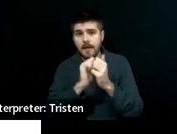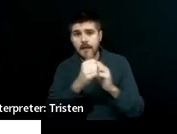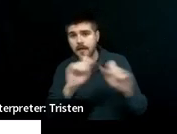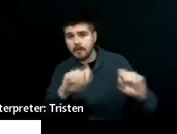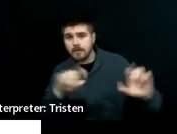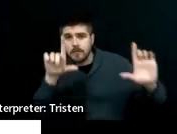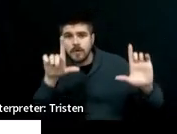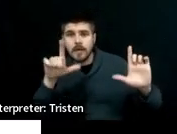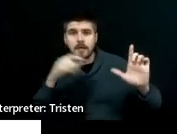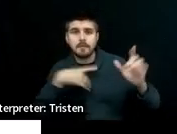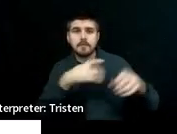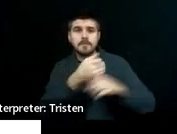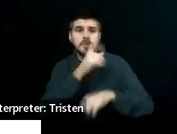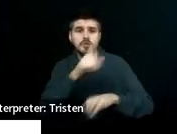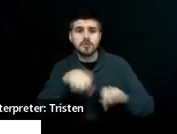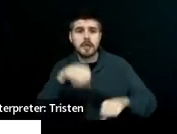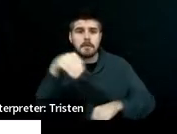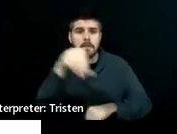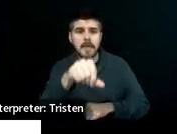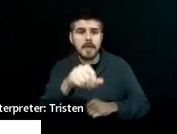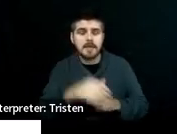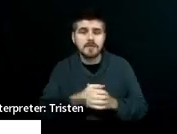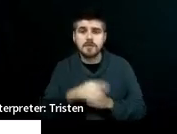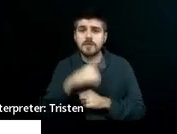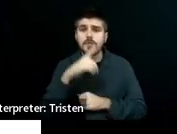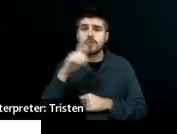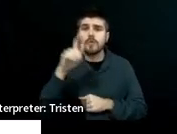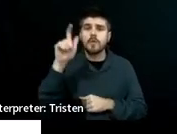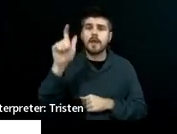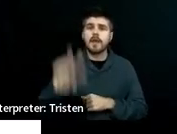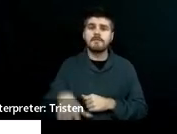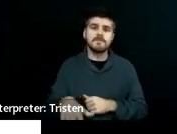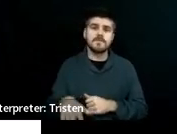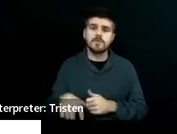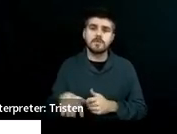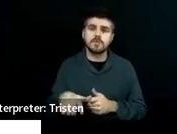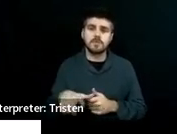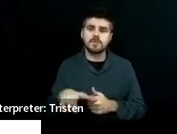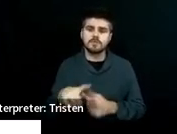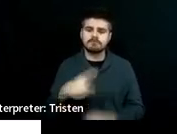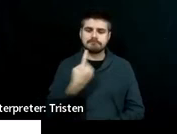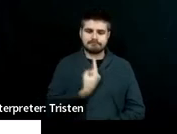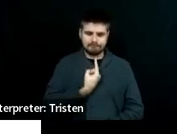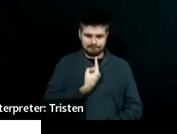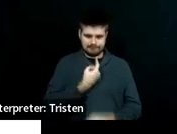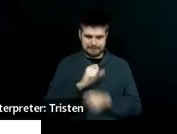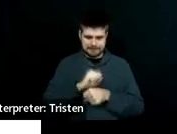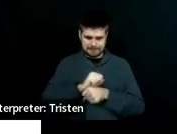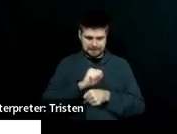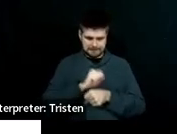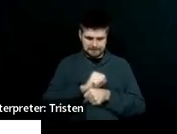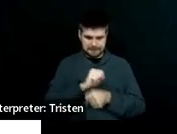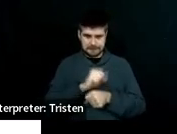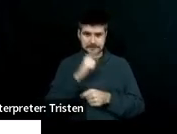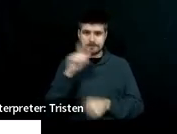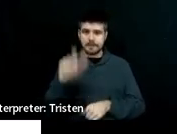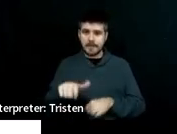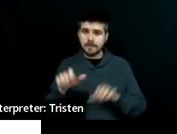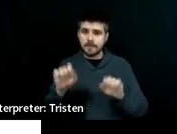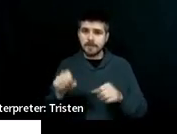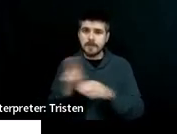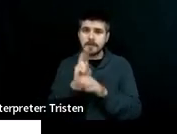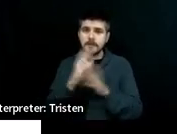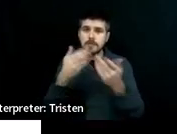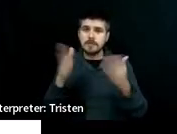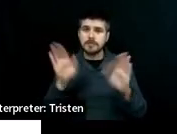So you don't have to go with it alone. You can always lean into your general education